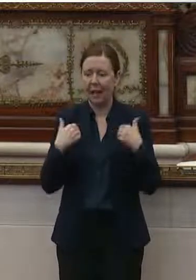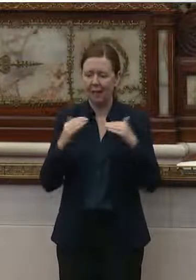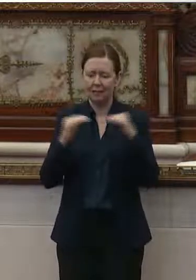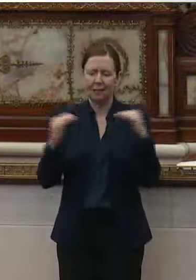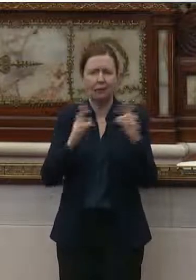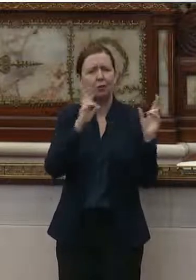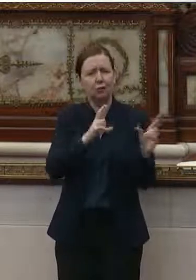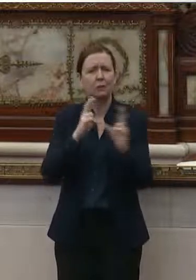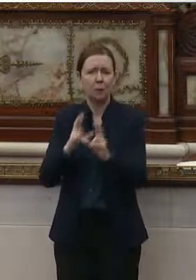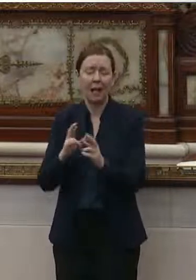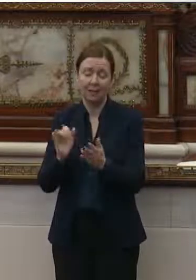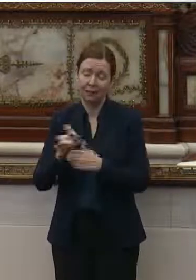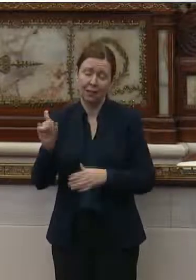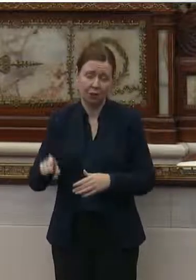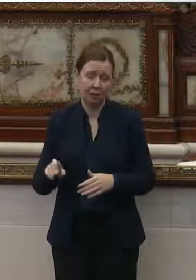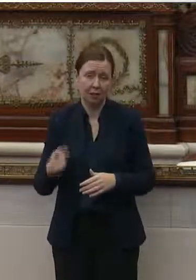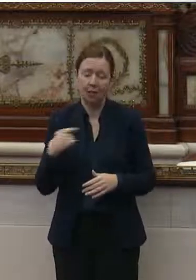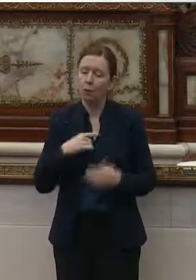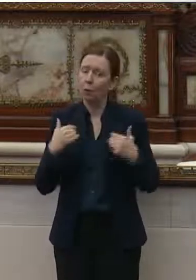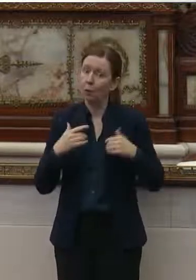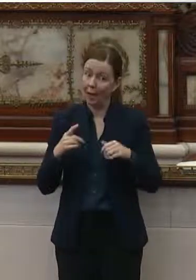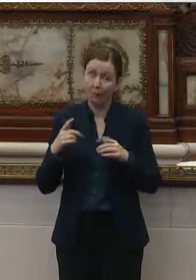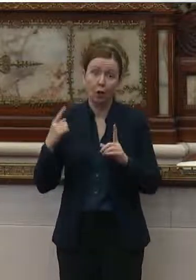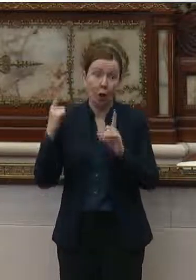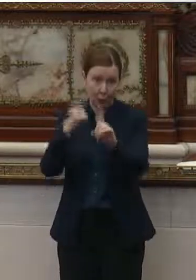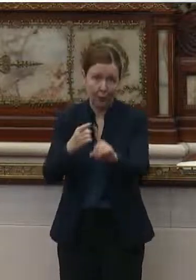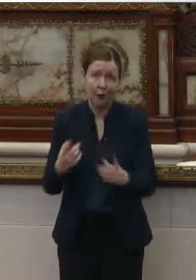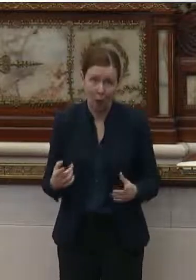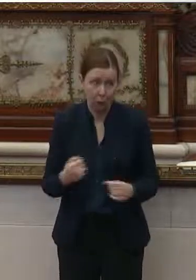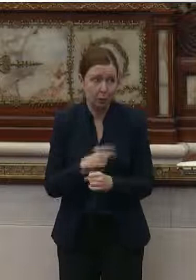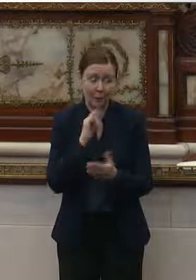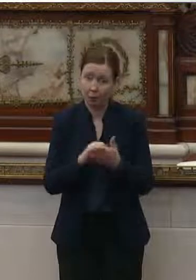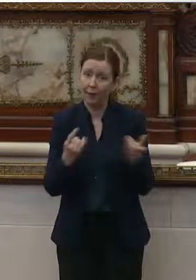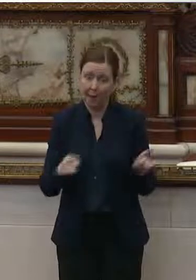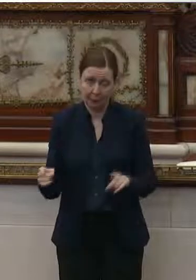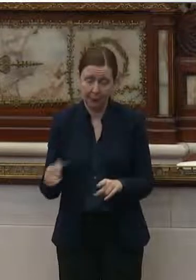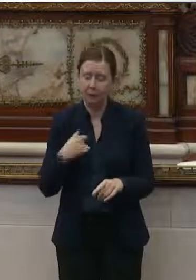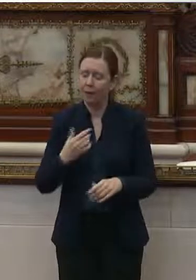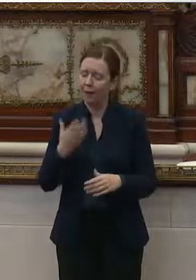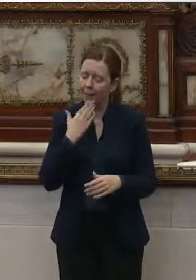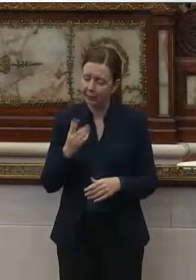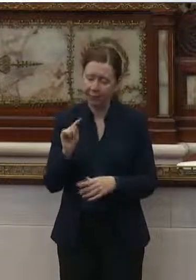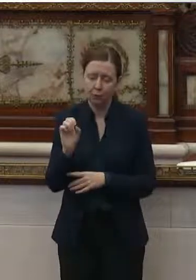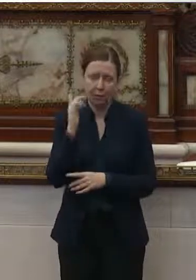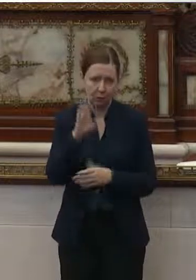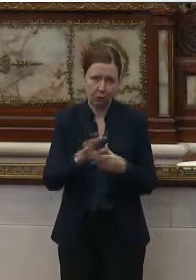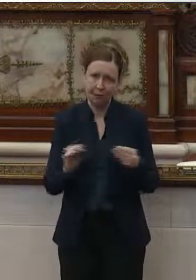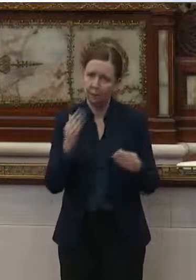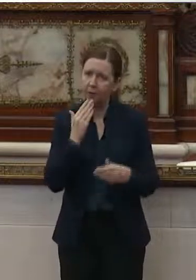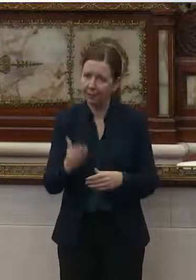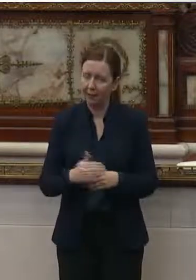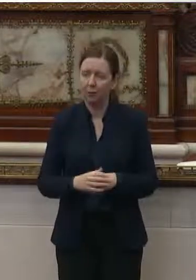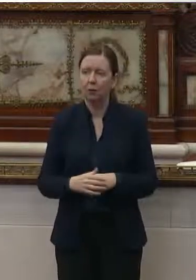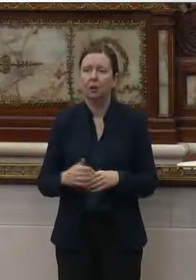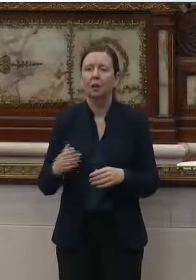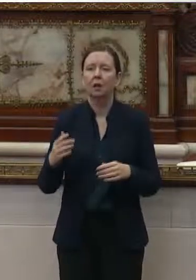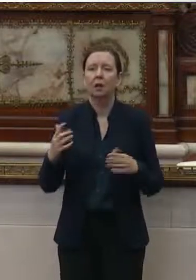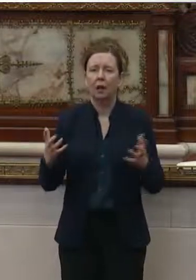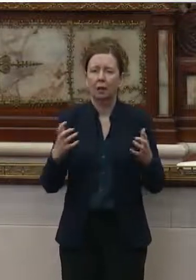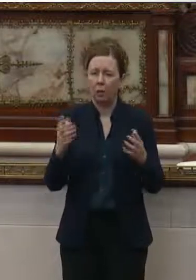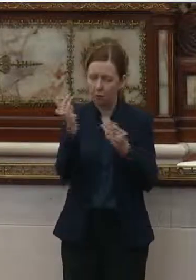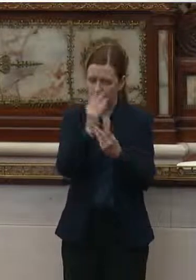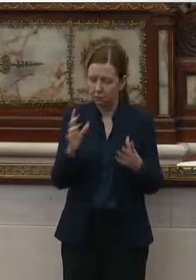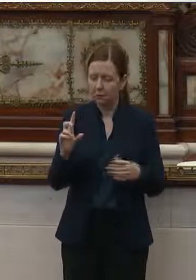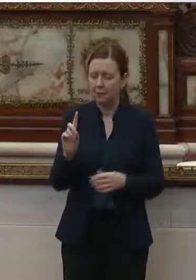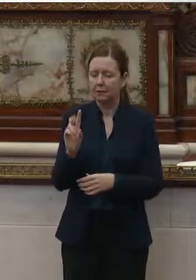respect that they should have. And I think that we have a long way to go to making sure that that happens. So I thank you, Tom, for your testimony. I did want to note